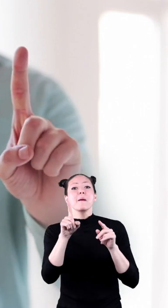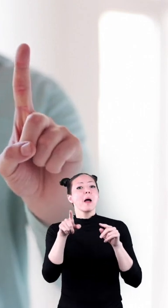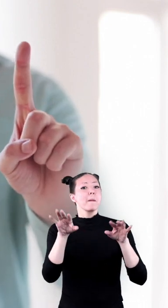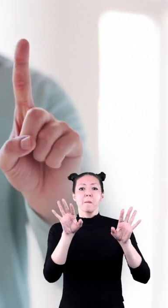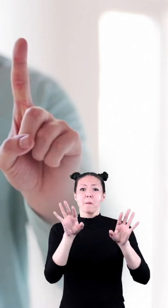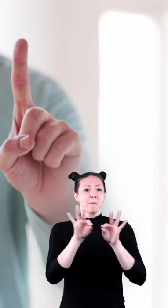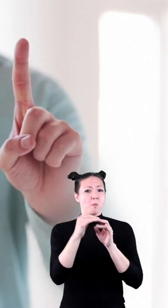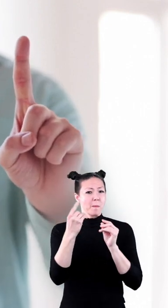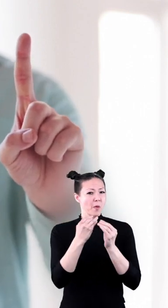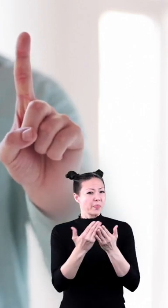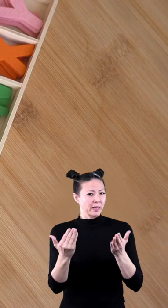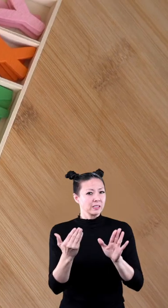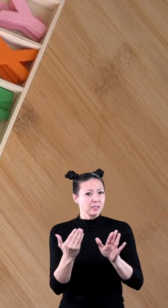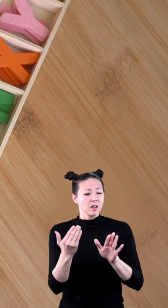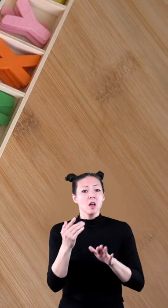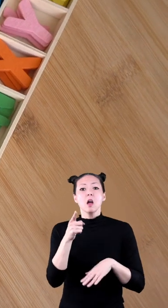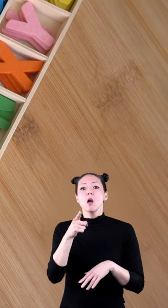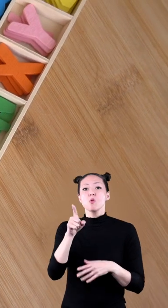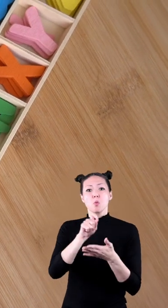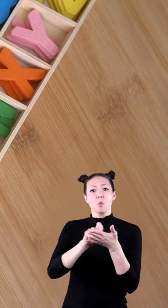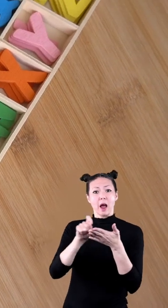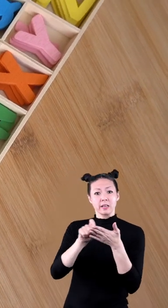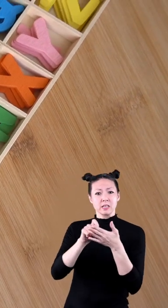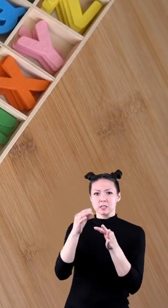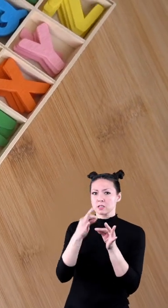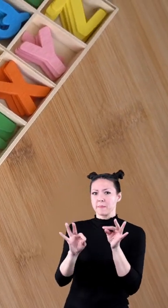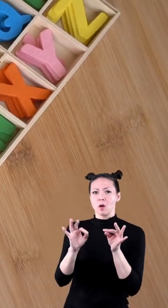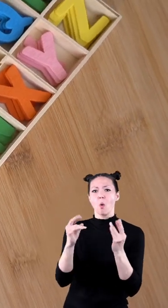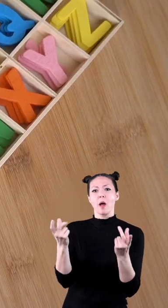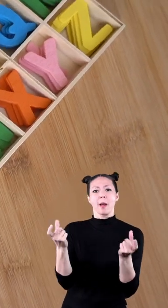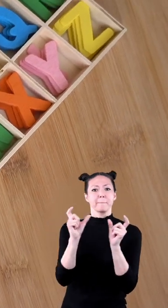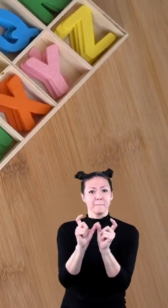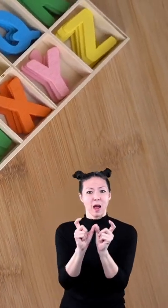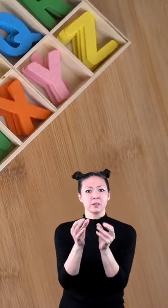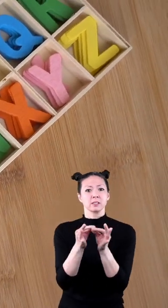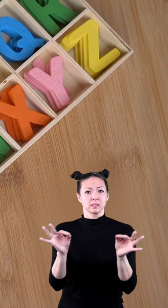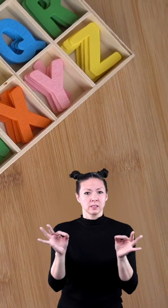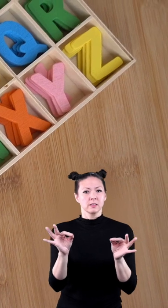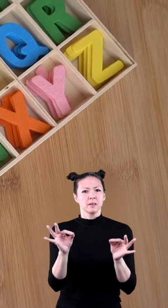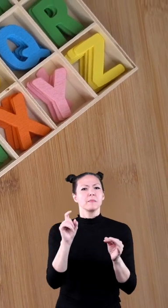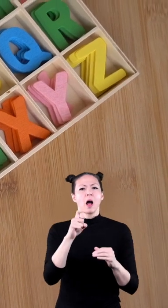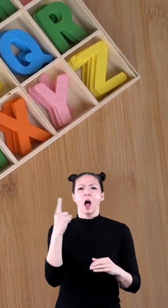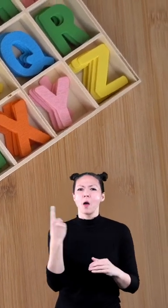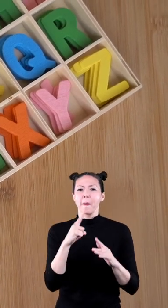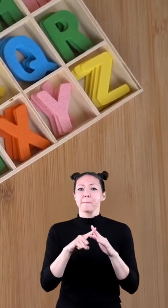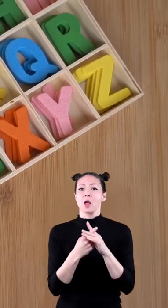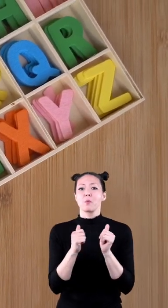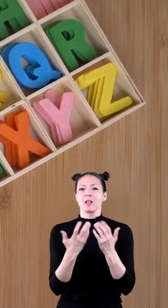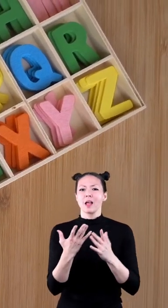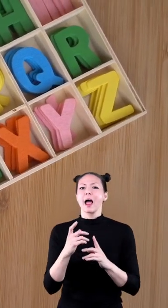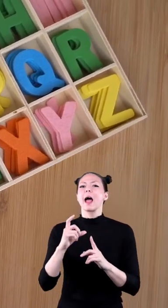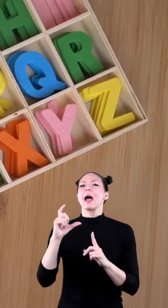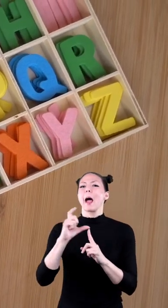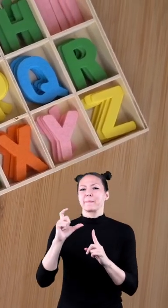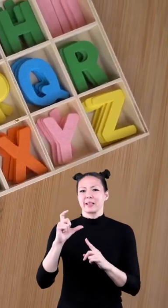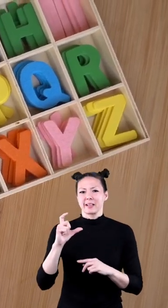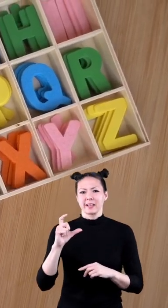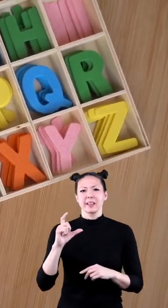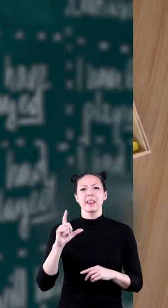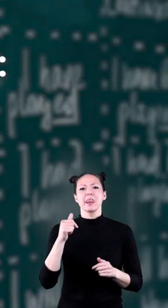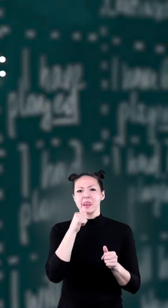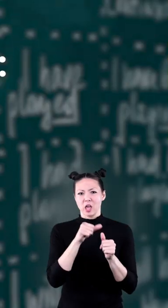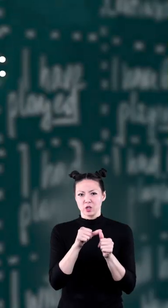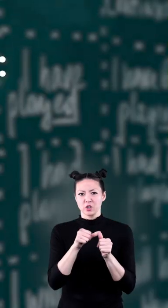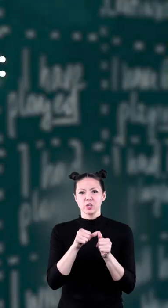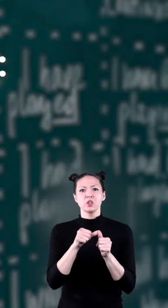but there's one more thing whether you are writing simple or compound sentences they must always begin with a capital letter